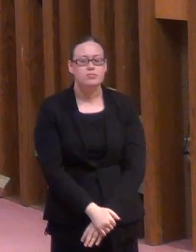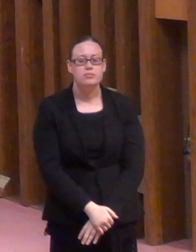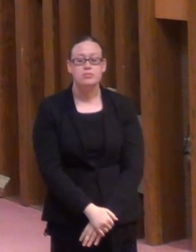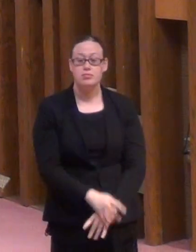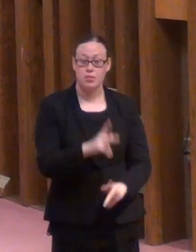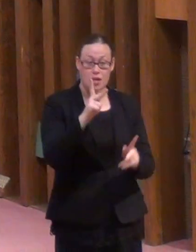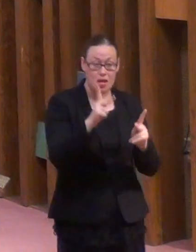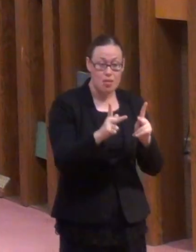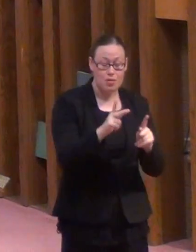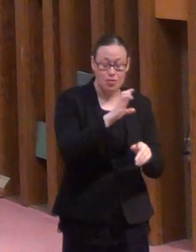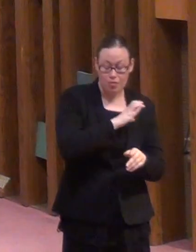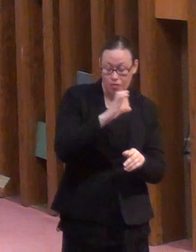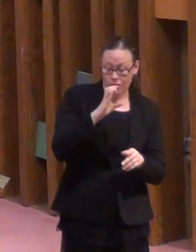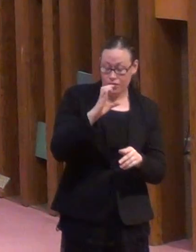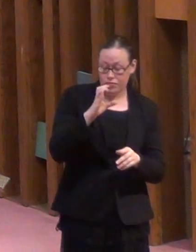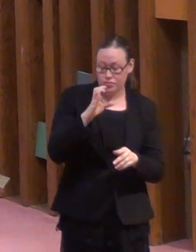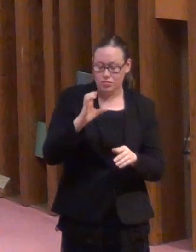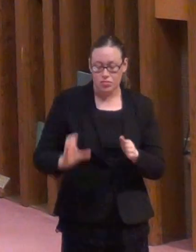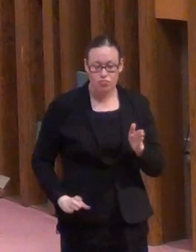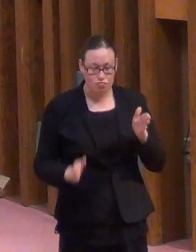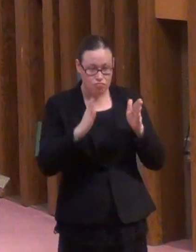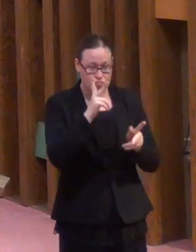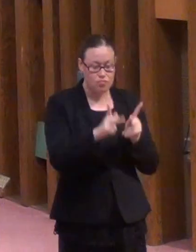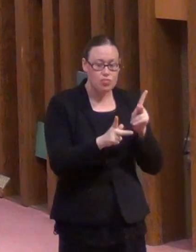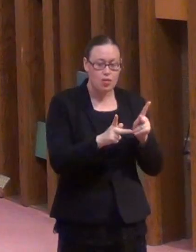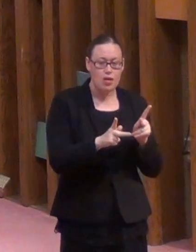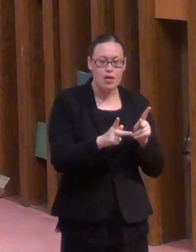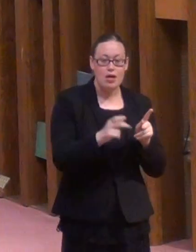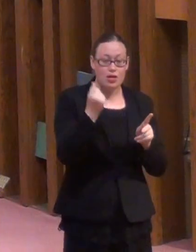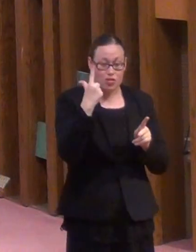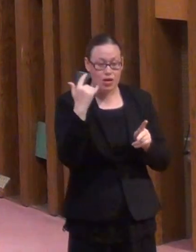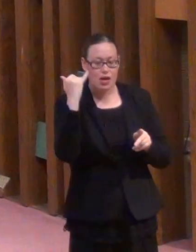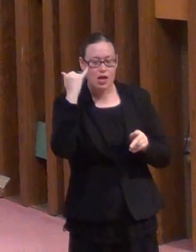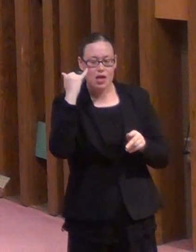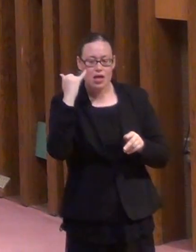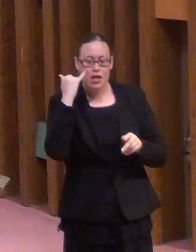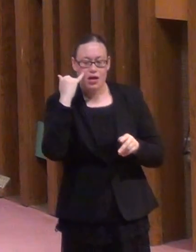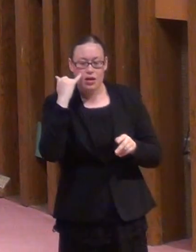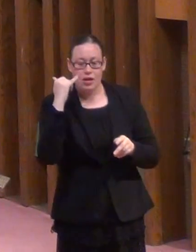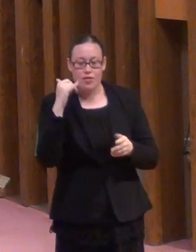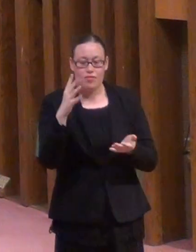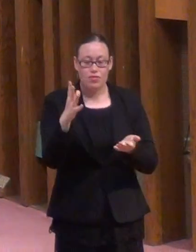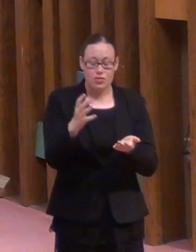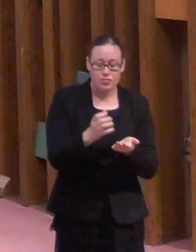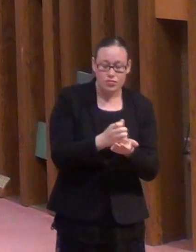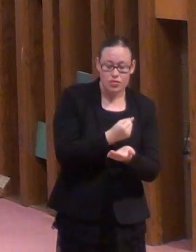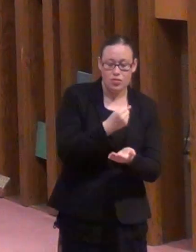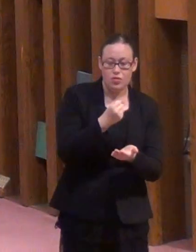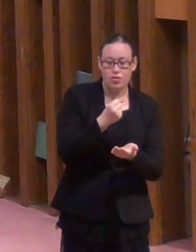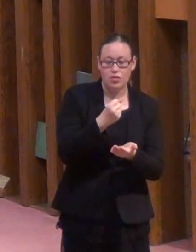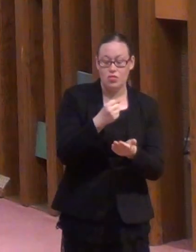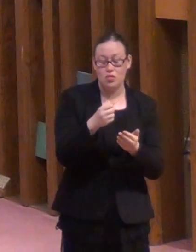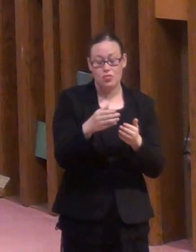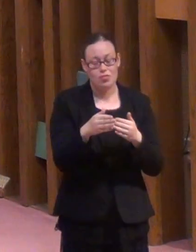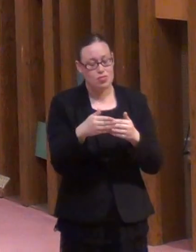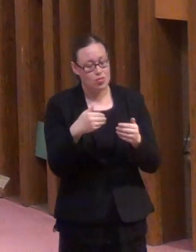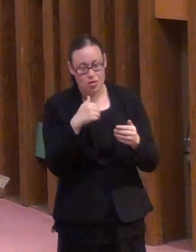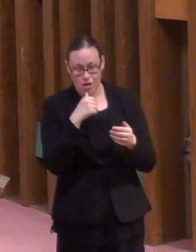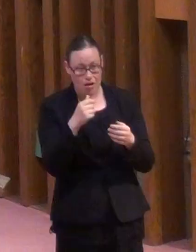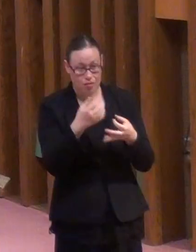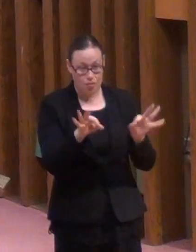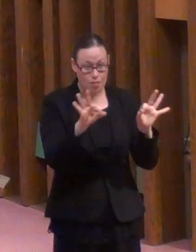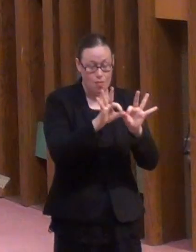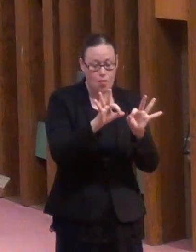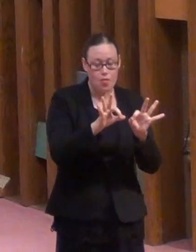People of faith understand that whether we feel we've earned it or not, the things that we have in our daily lives, our